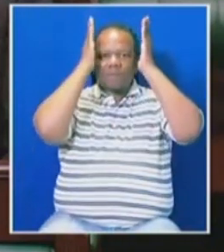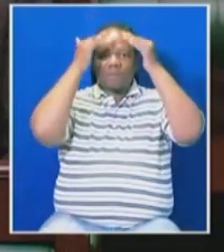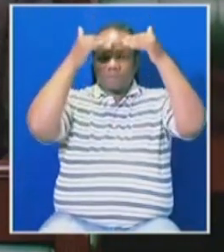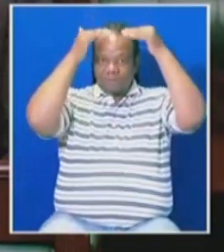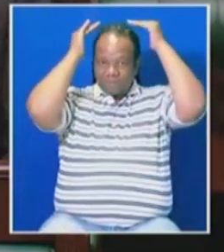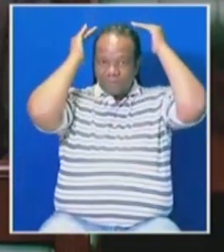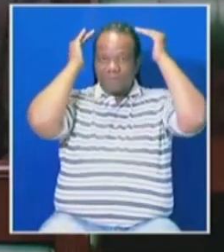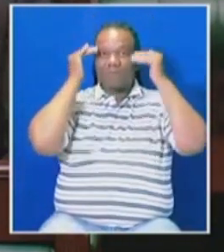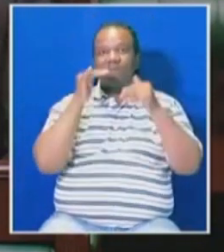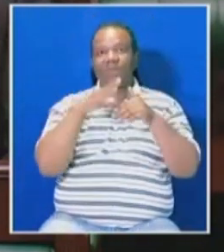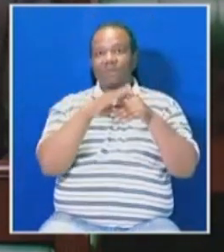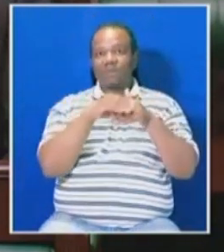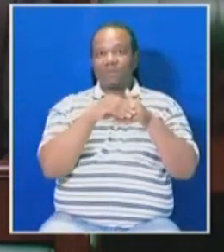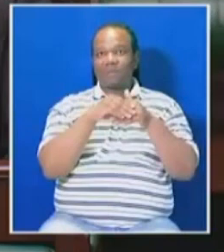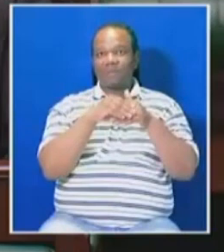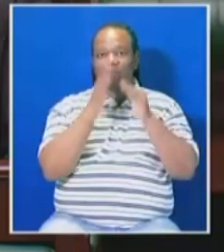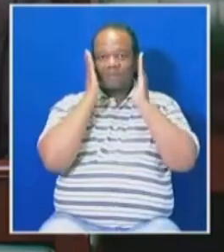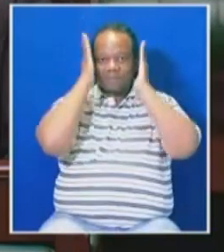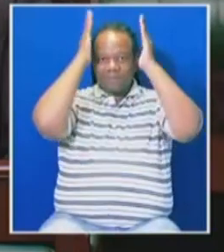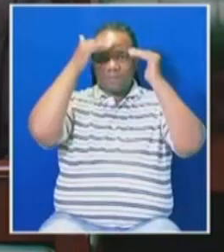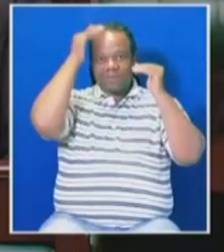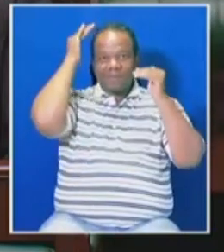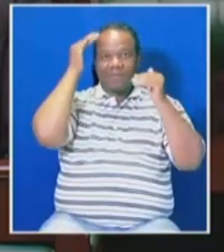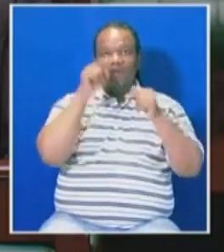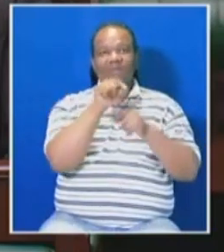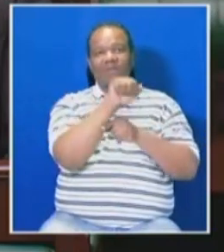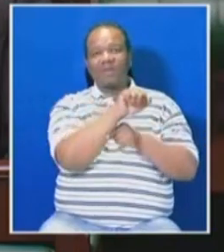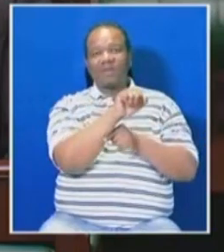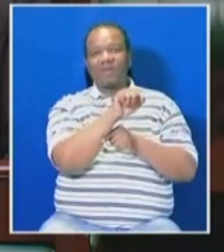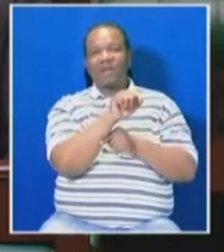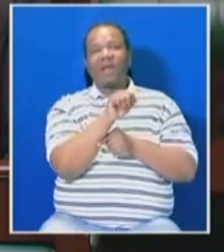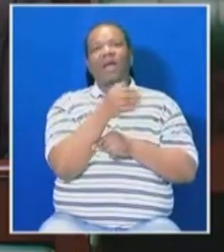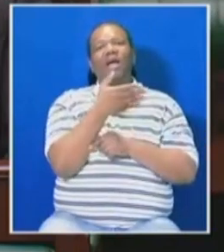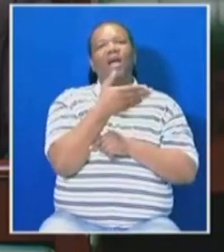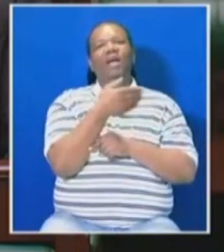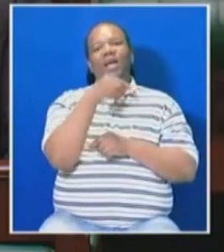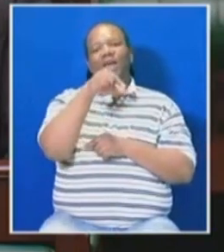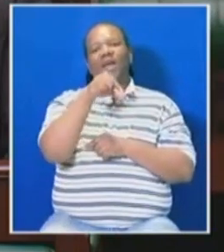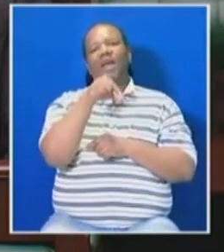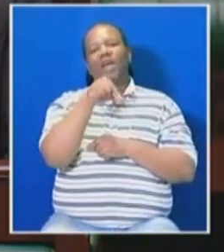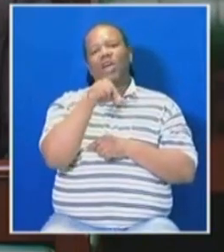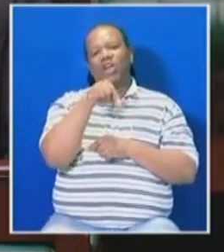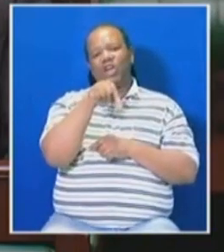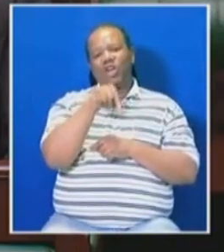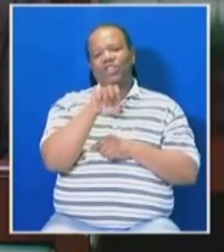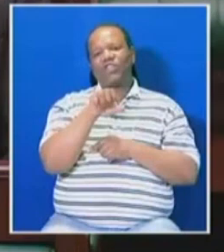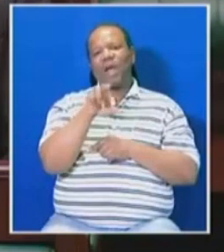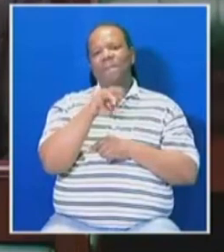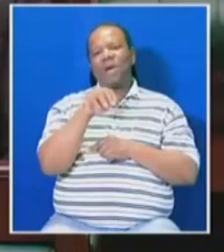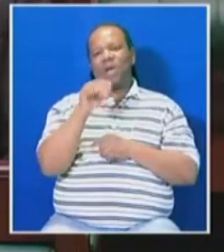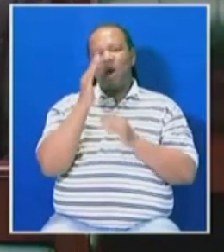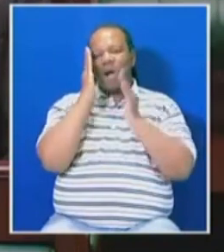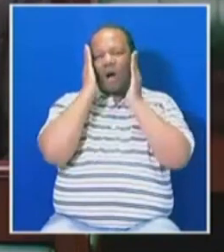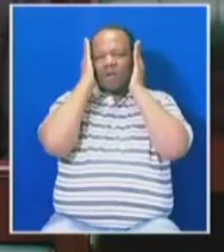And then, on raising his point of order, Honorable Members, I can't hear. On the